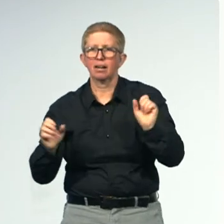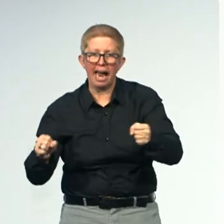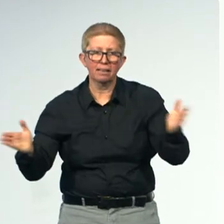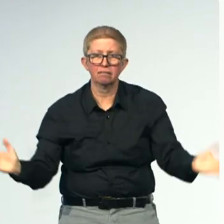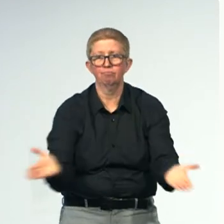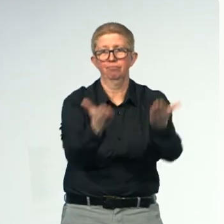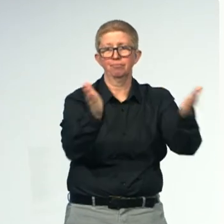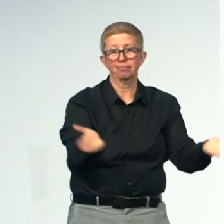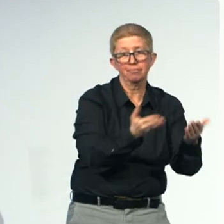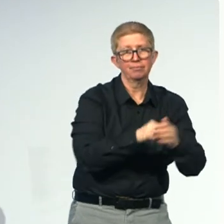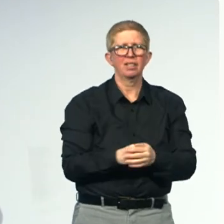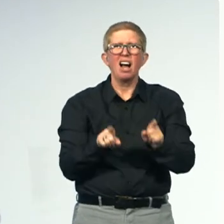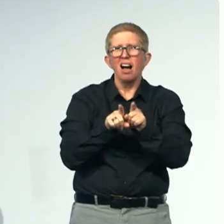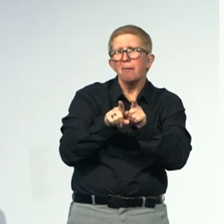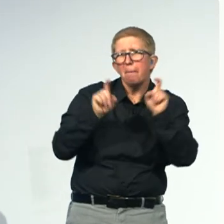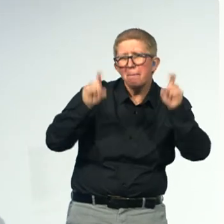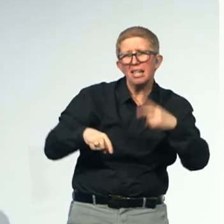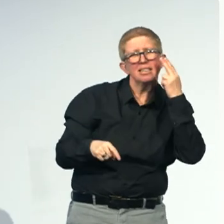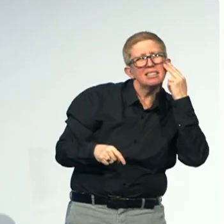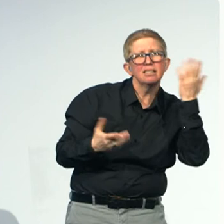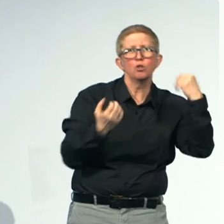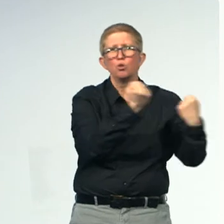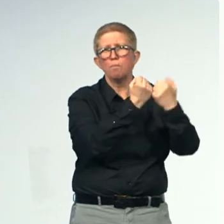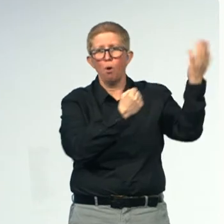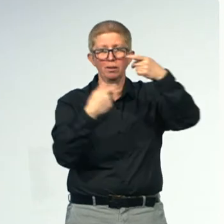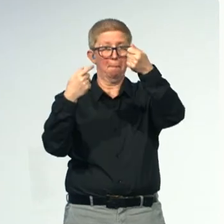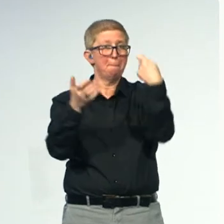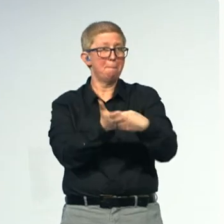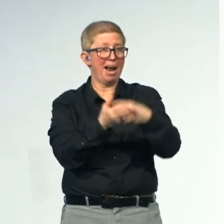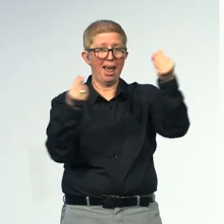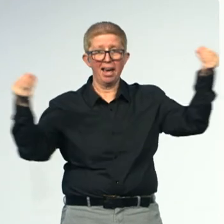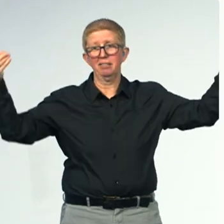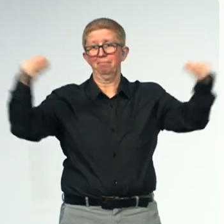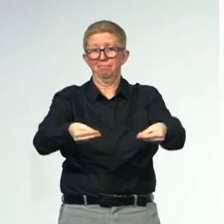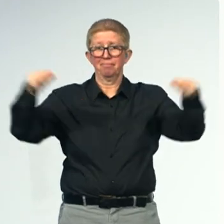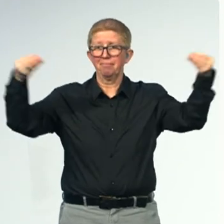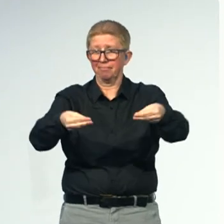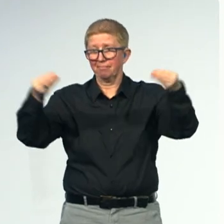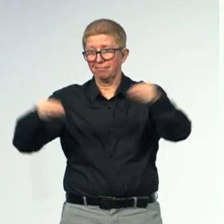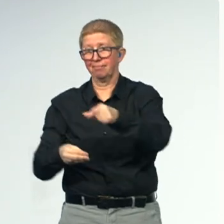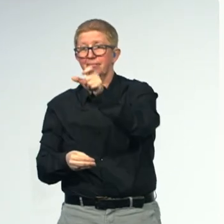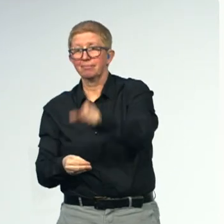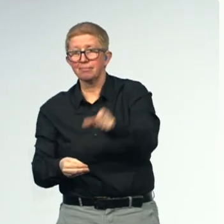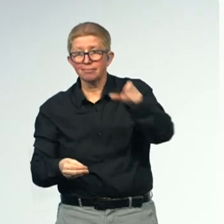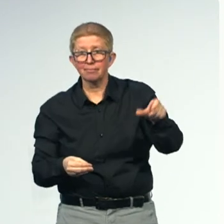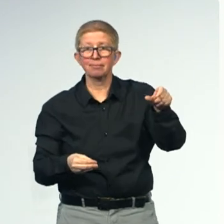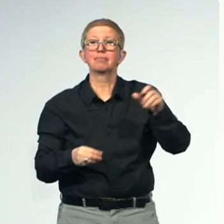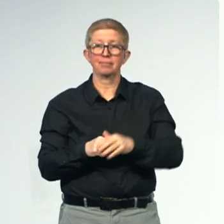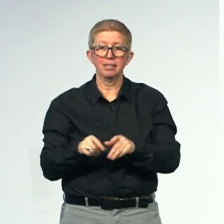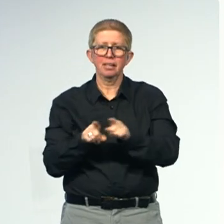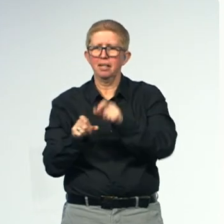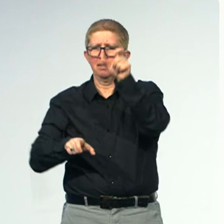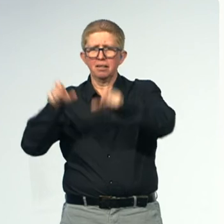It's about investment in people. It's about investment in human rights. We do have an important fight.